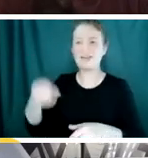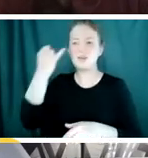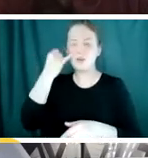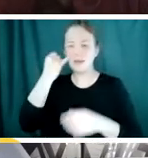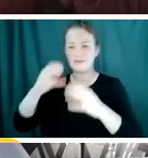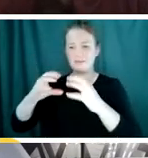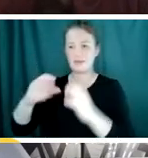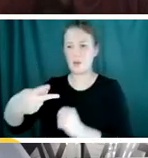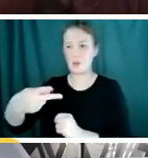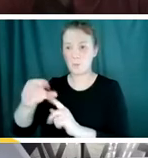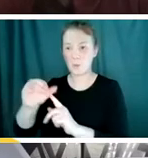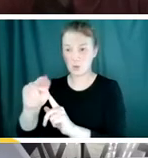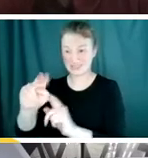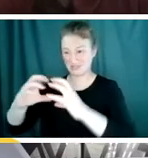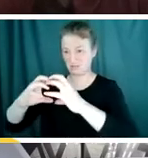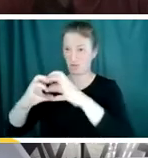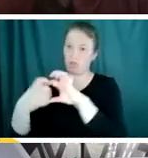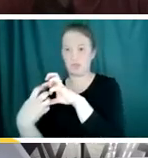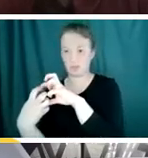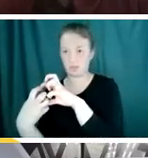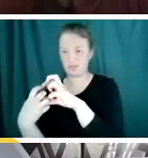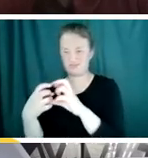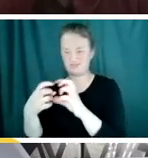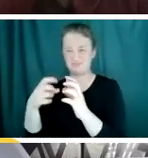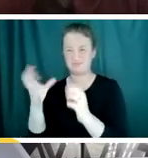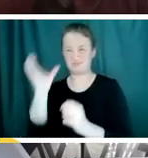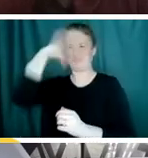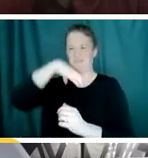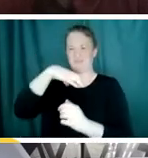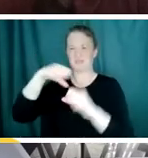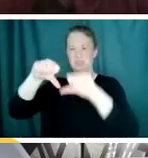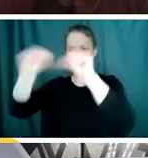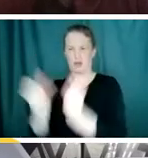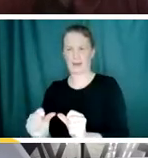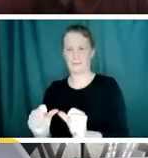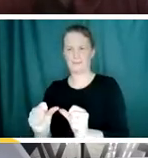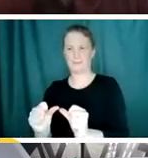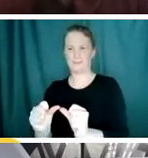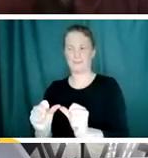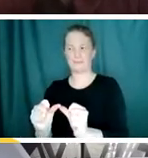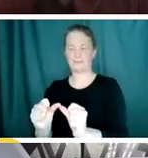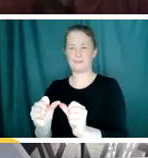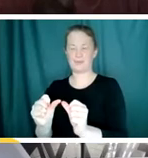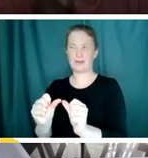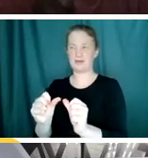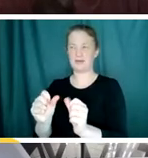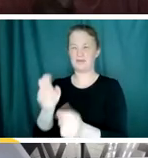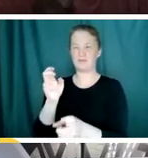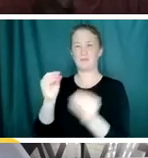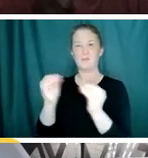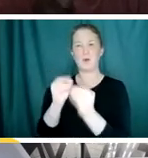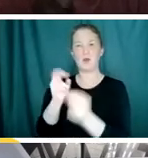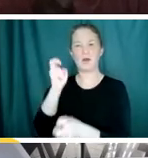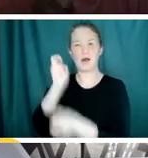in your vaccine, your immune system will recognize an unfolded protein. But that's not the way the germ is. The germ is all folded